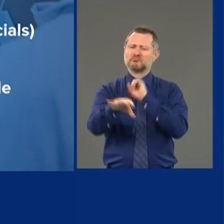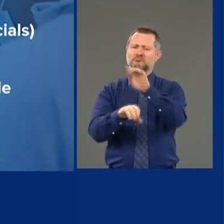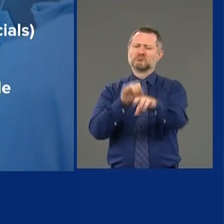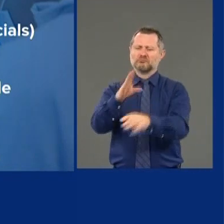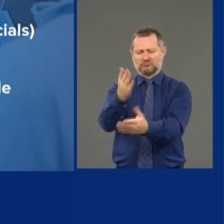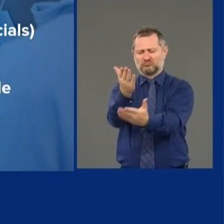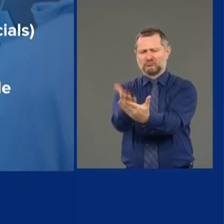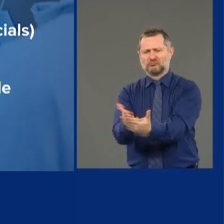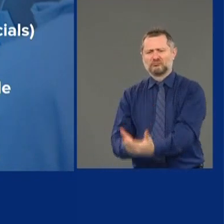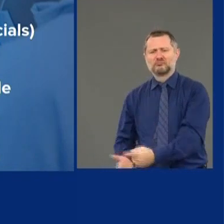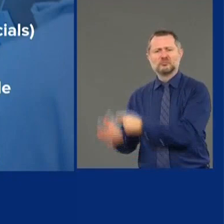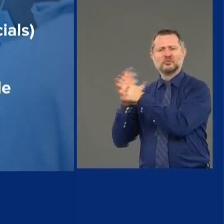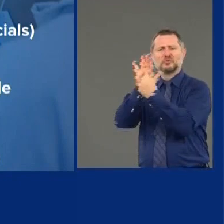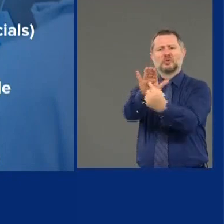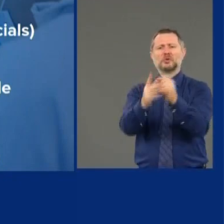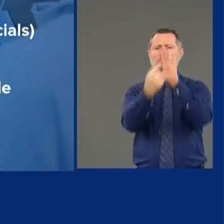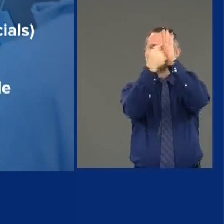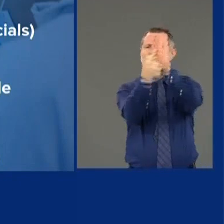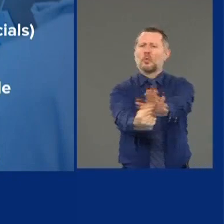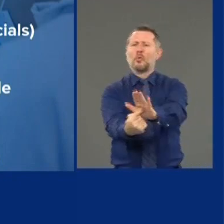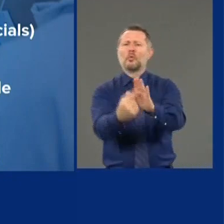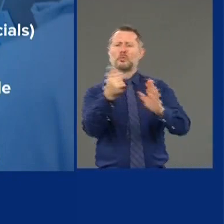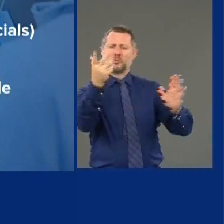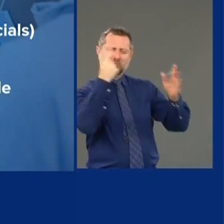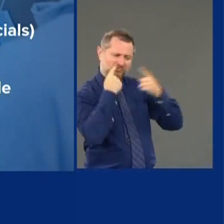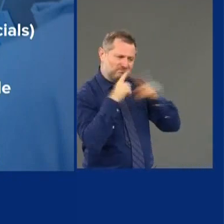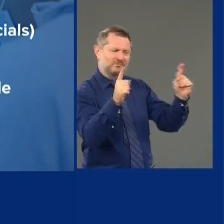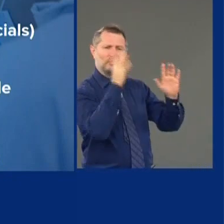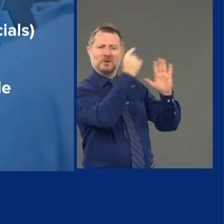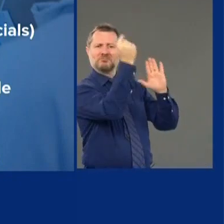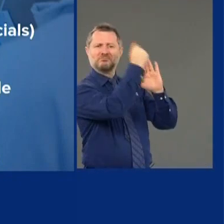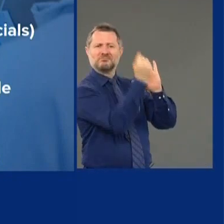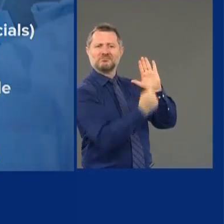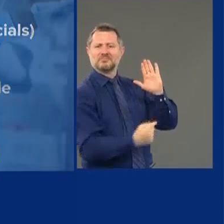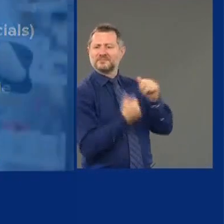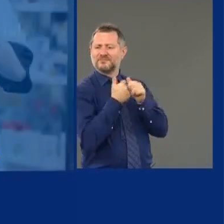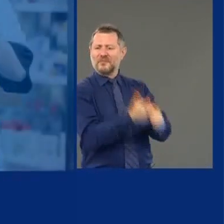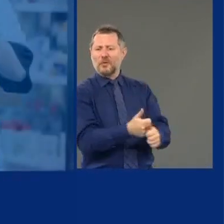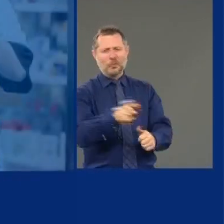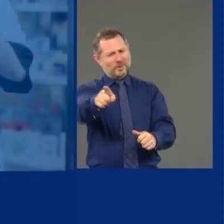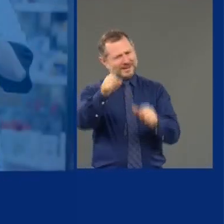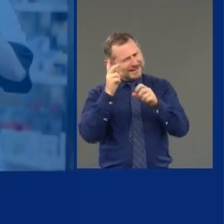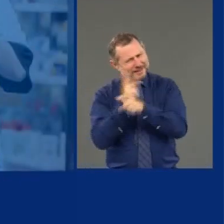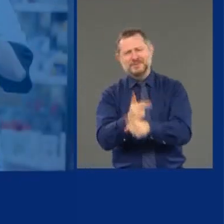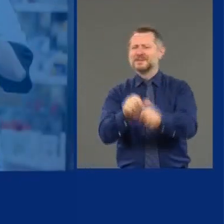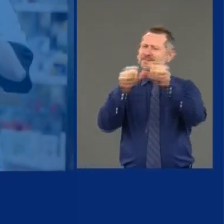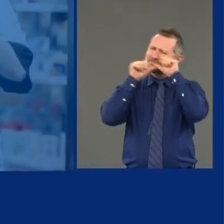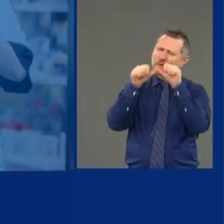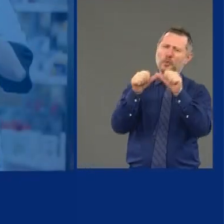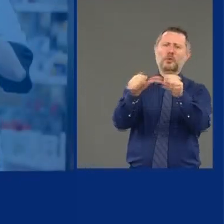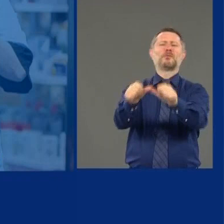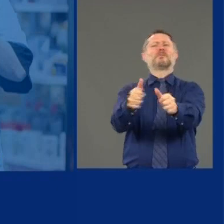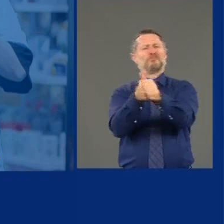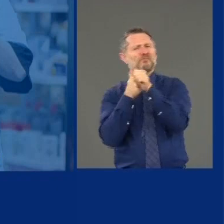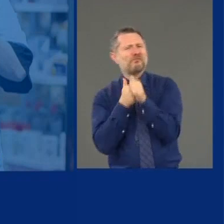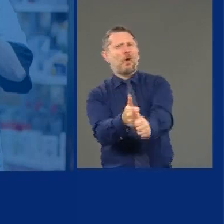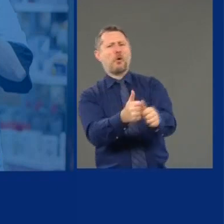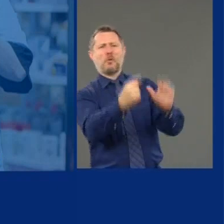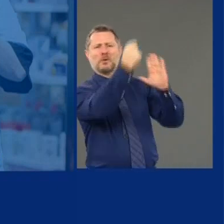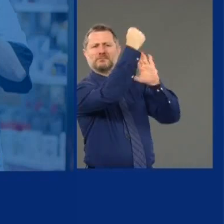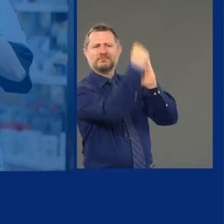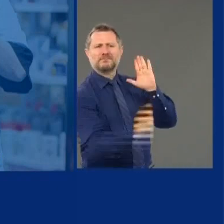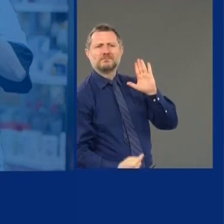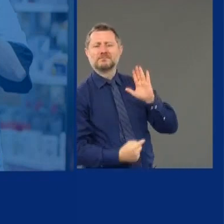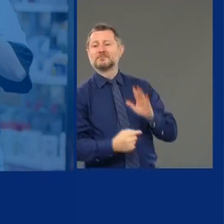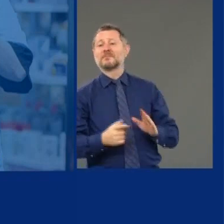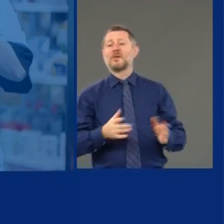now that says the guidelines make sense. Keep following them because they are working. And everyone